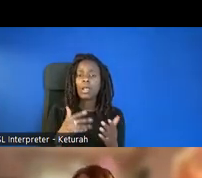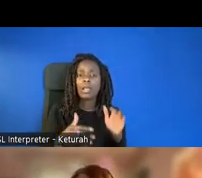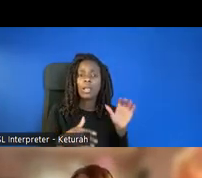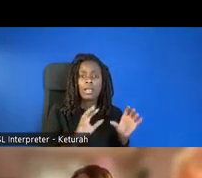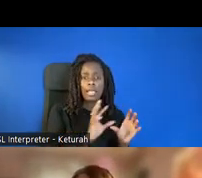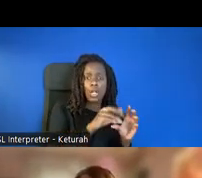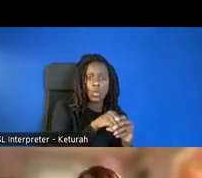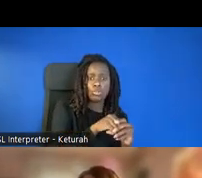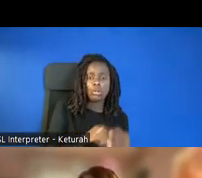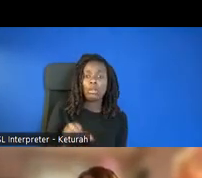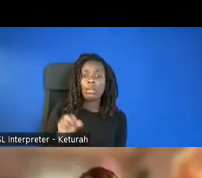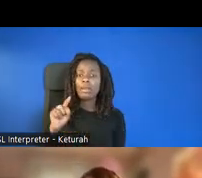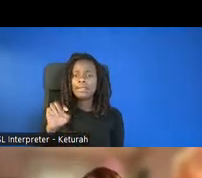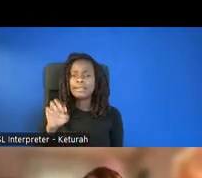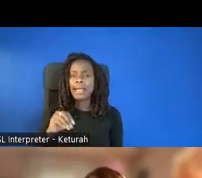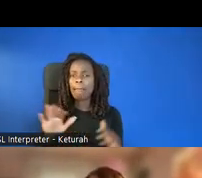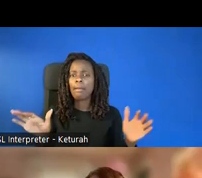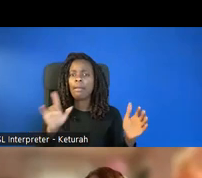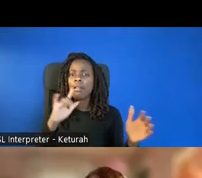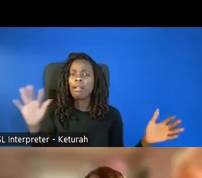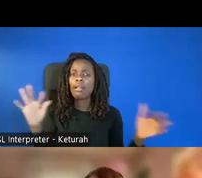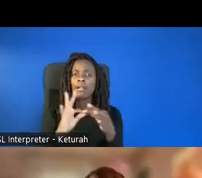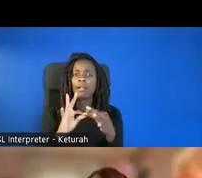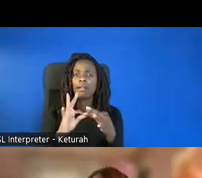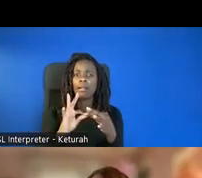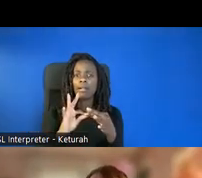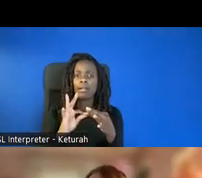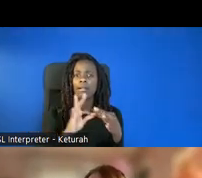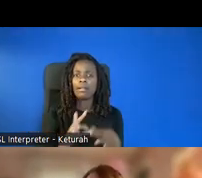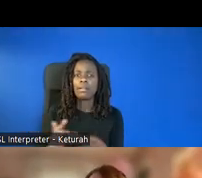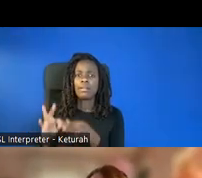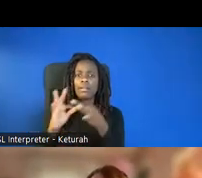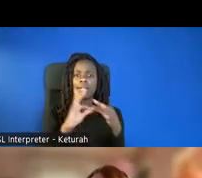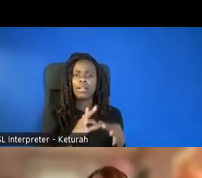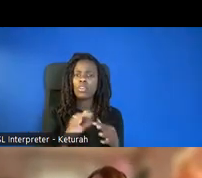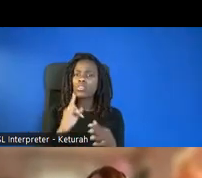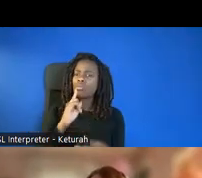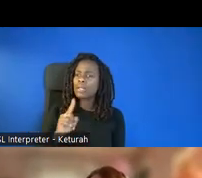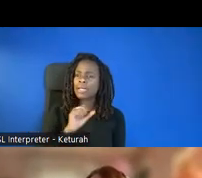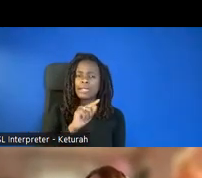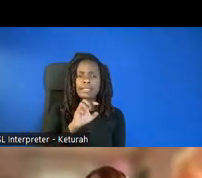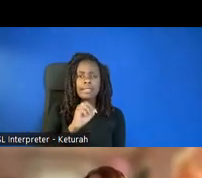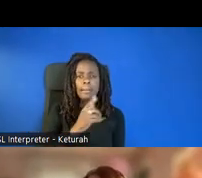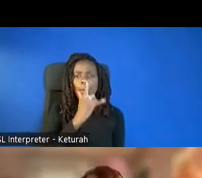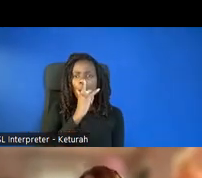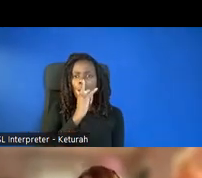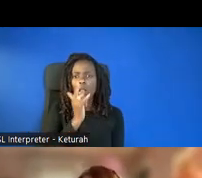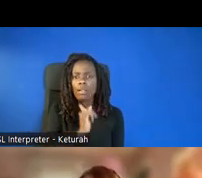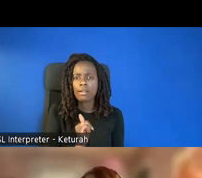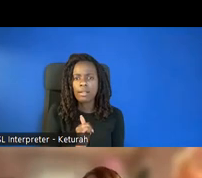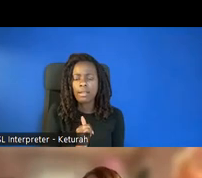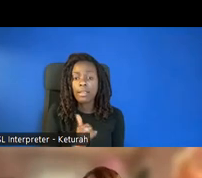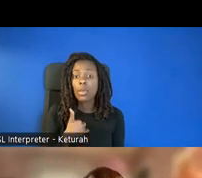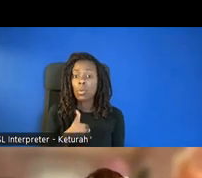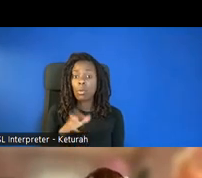and STEM, right? So we need to have making sure that we're thinking about what does STEM really look like. We're focused birth to